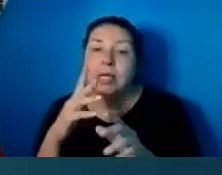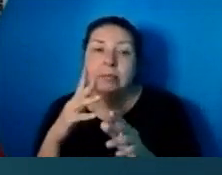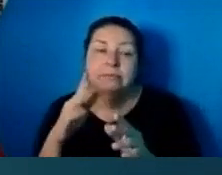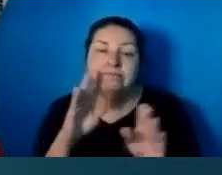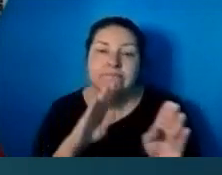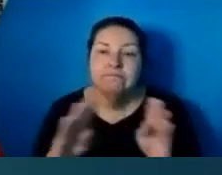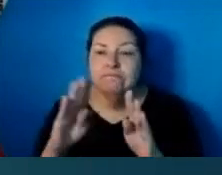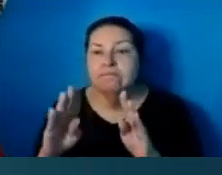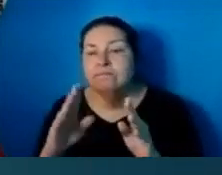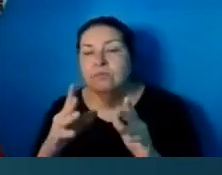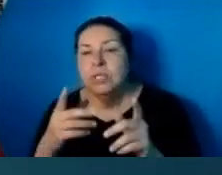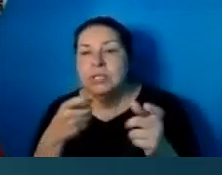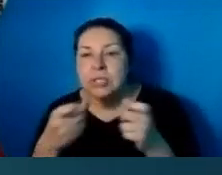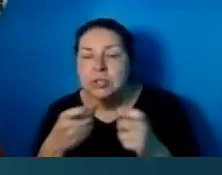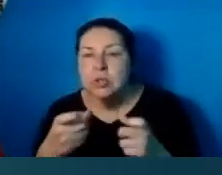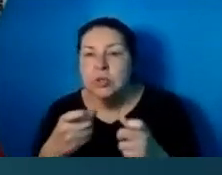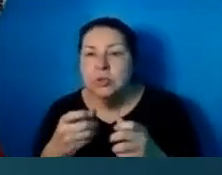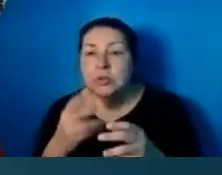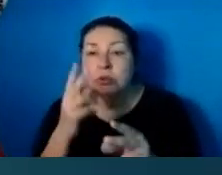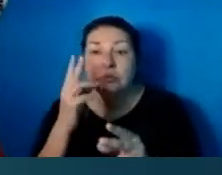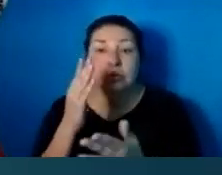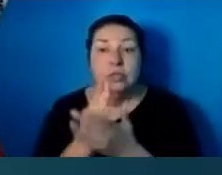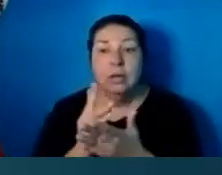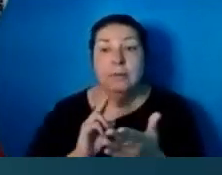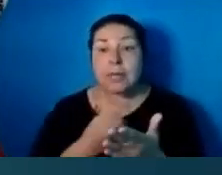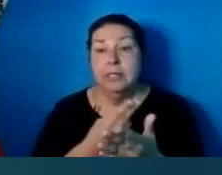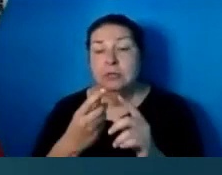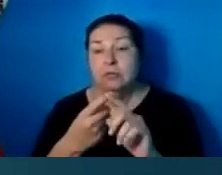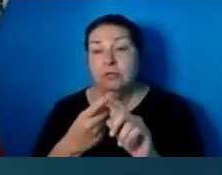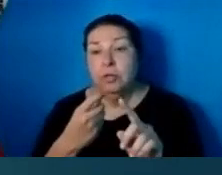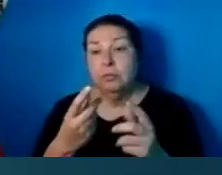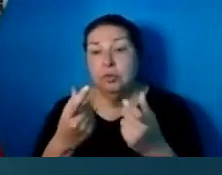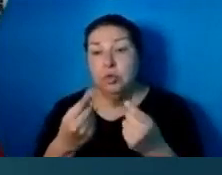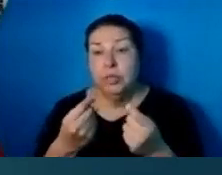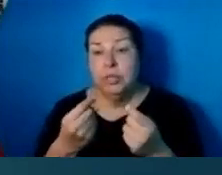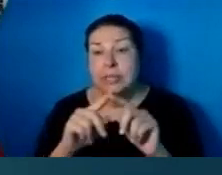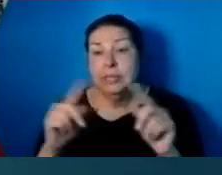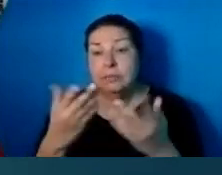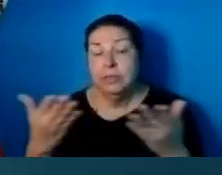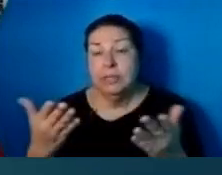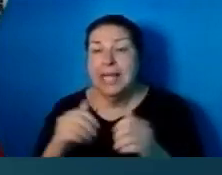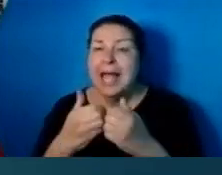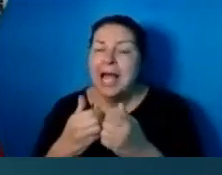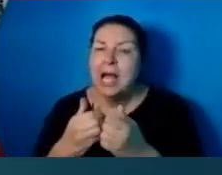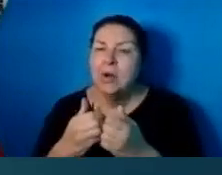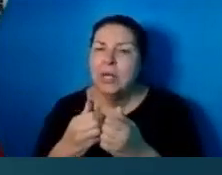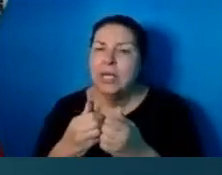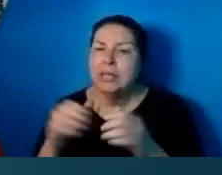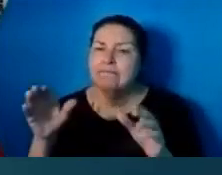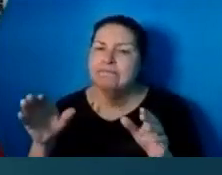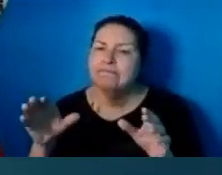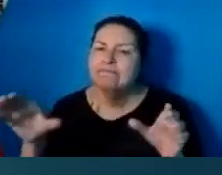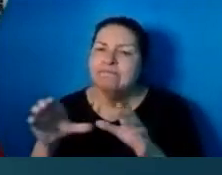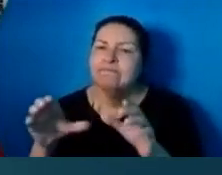keep us from doing various things. How it acts as a mirror to show us our sins.